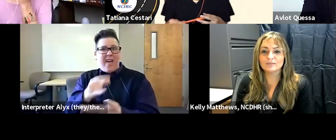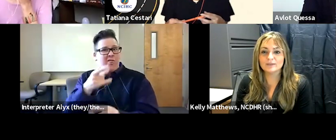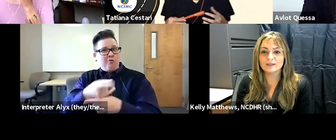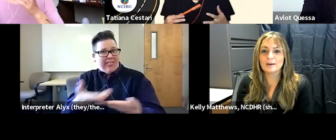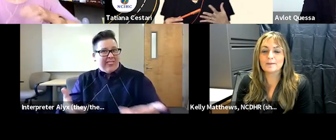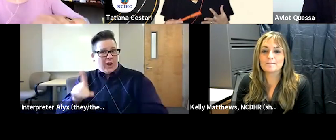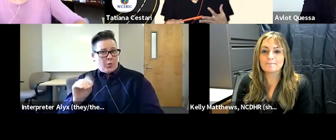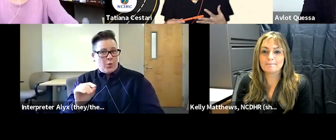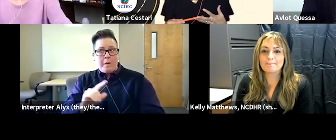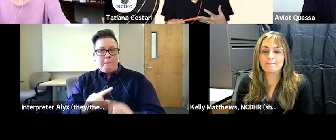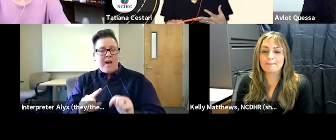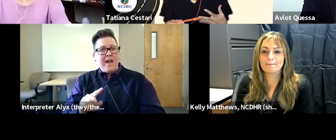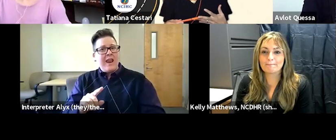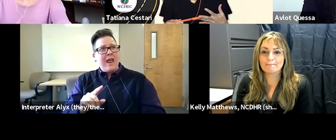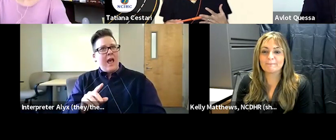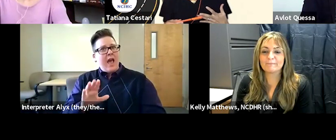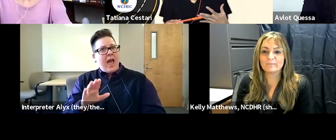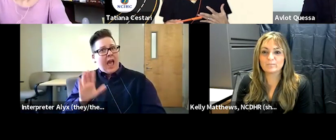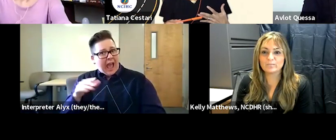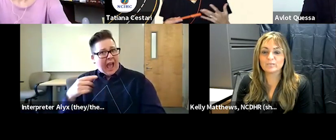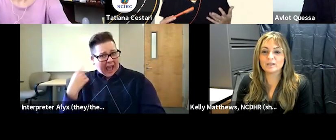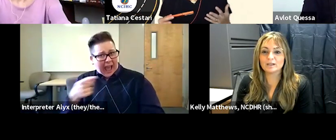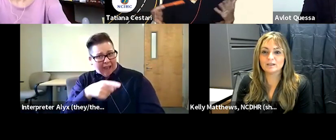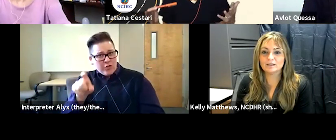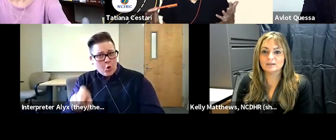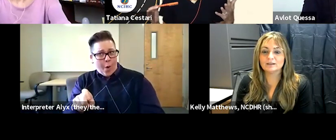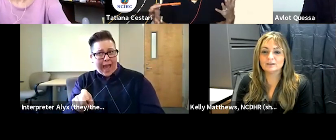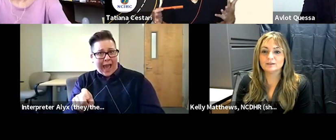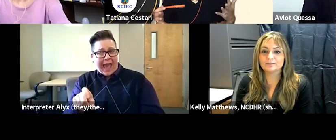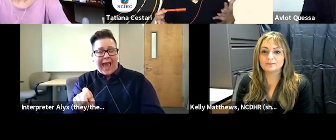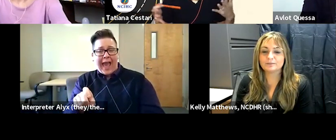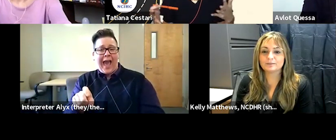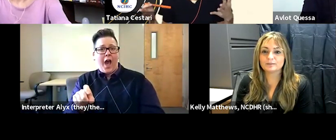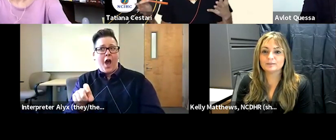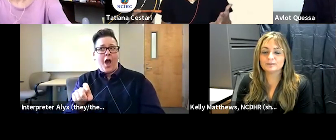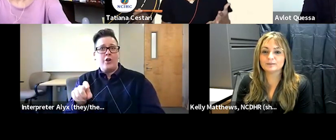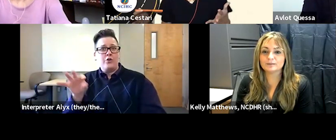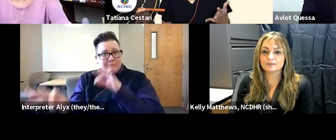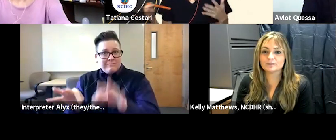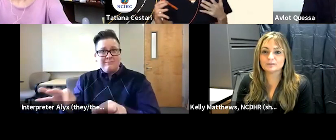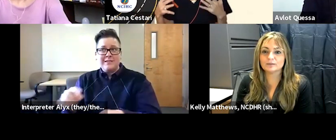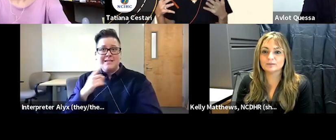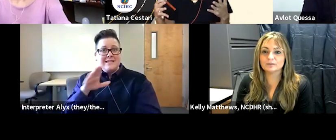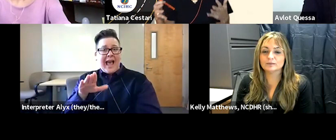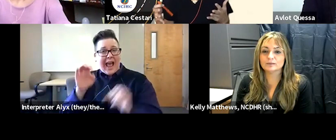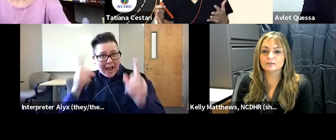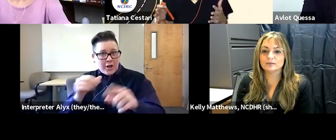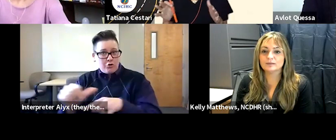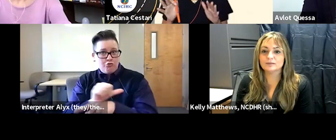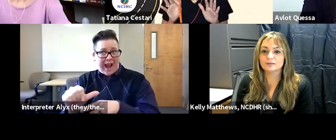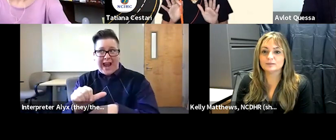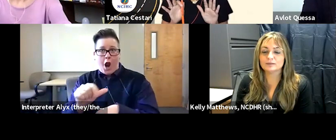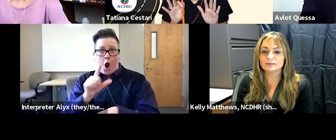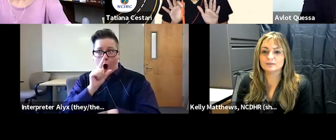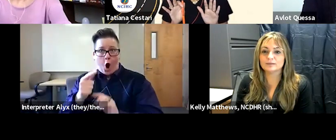but have you had to play the card of education and training our regulatory requirements like have you had